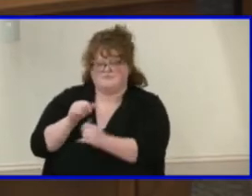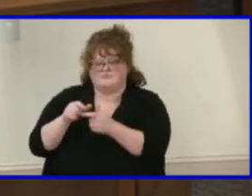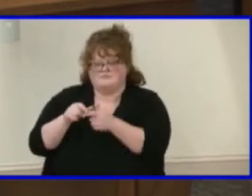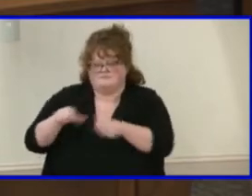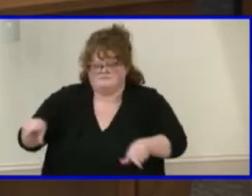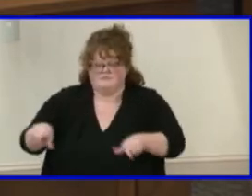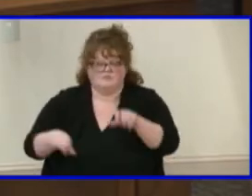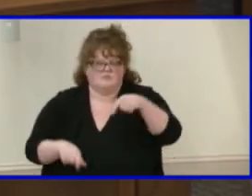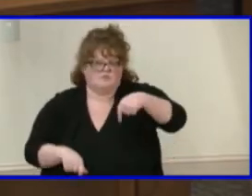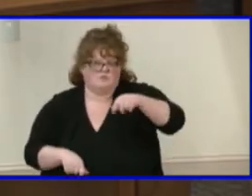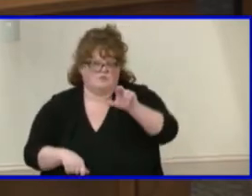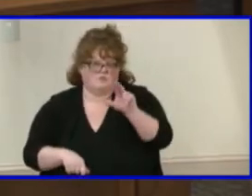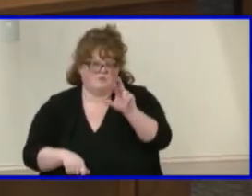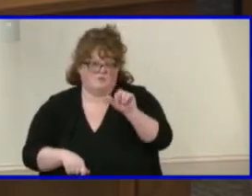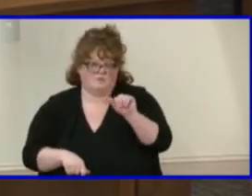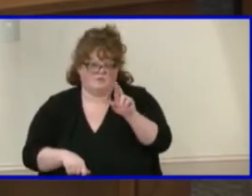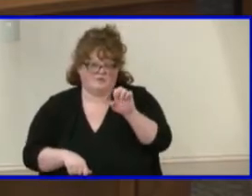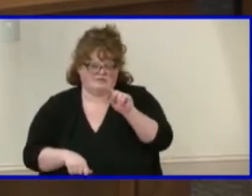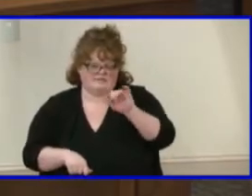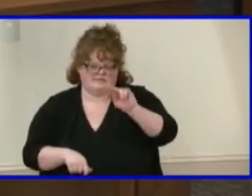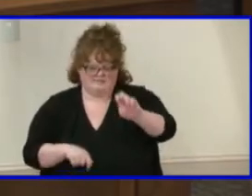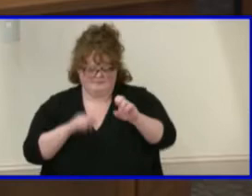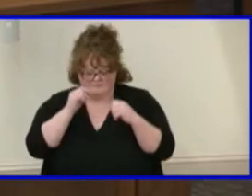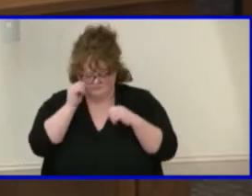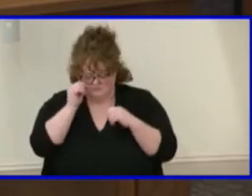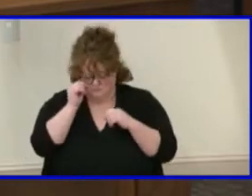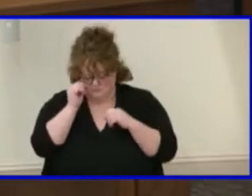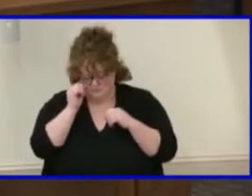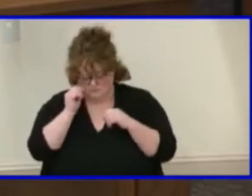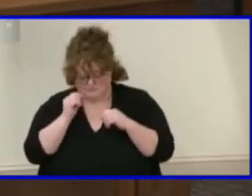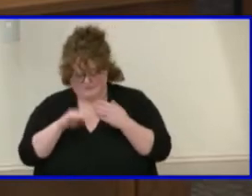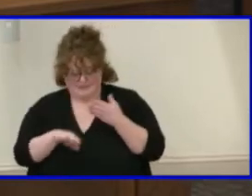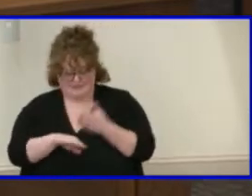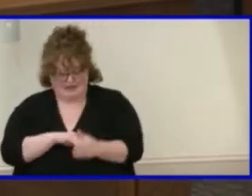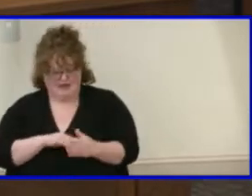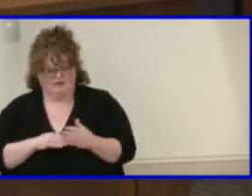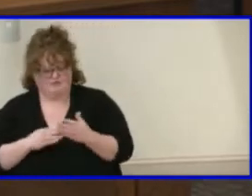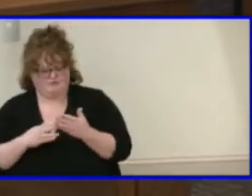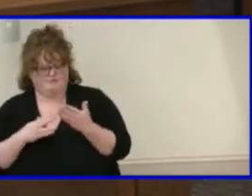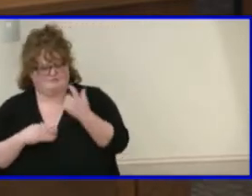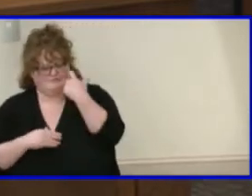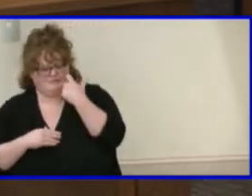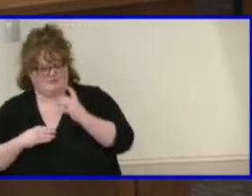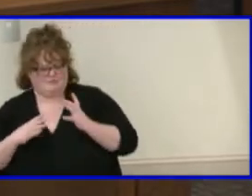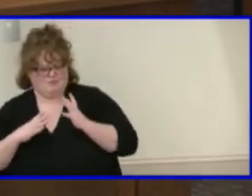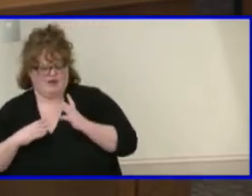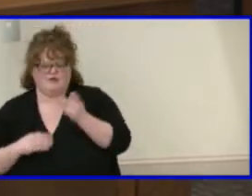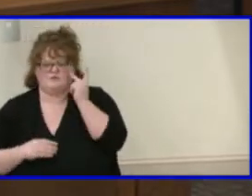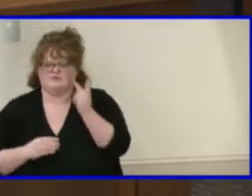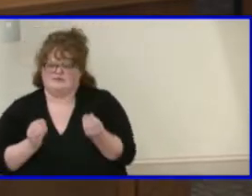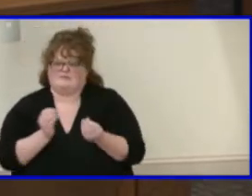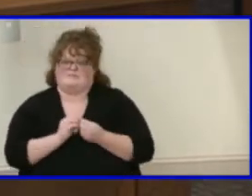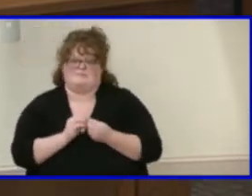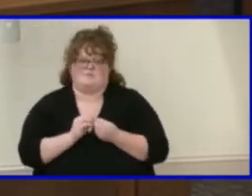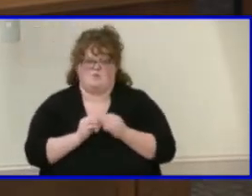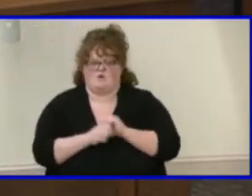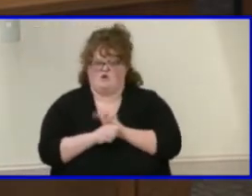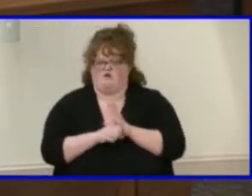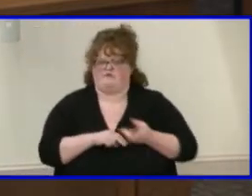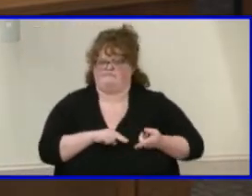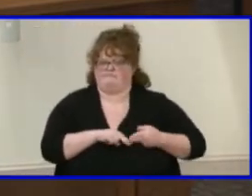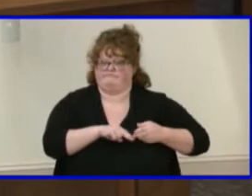Since our break, we have seen an increase in cases and that subsequent reporting. As of today,